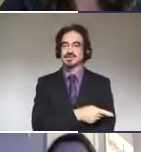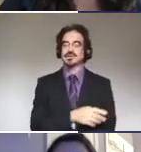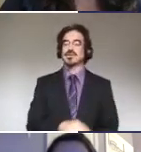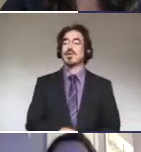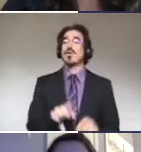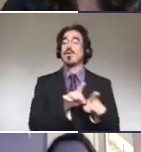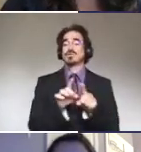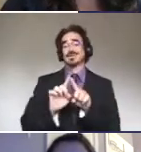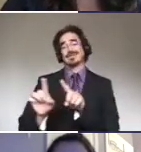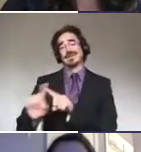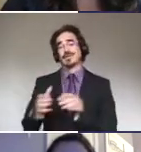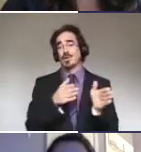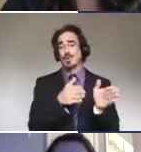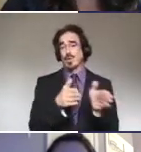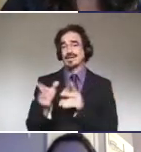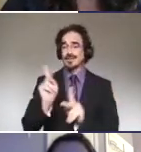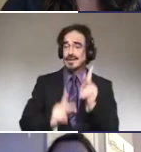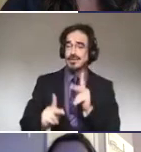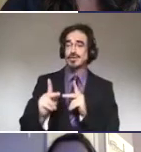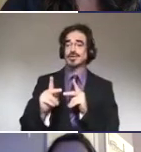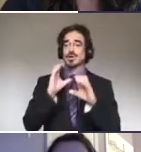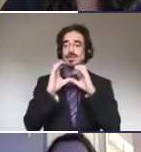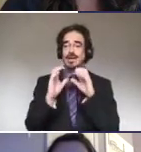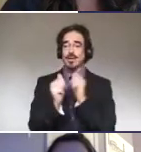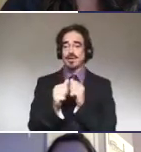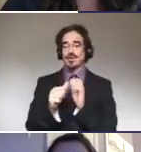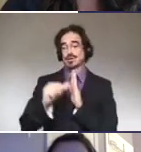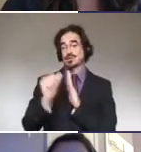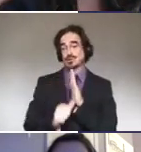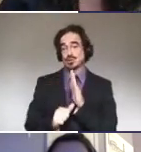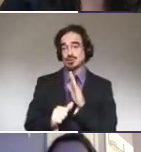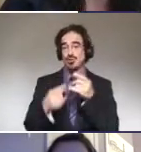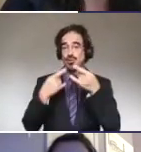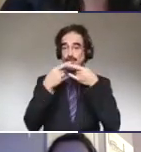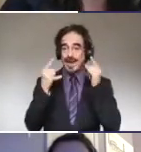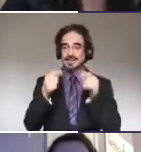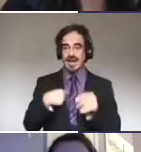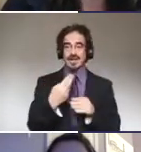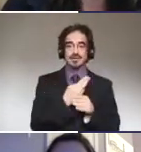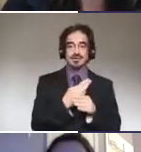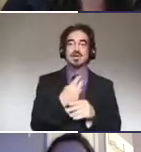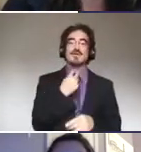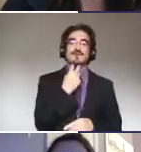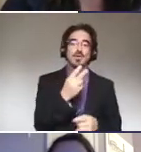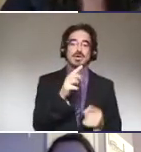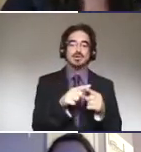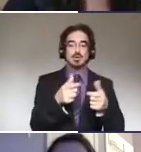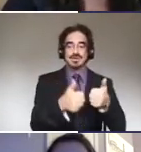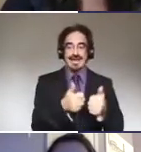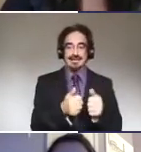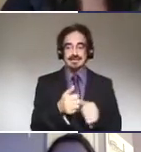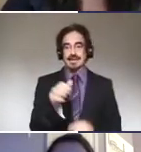communicate around surgical masks. I have used those voice to text apps. When I'm at the curbside talking to a client,